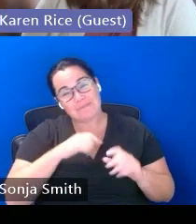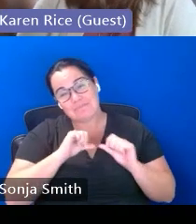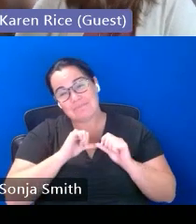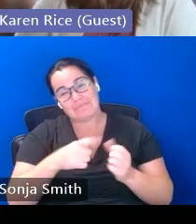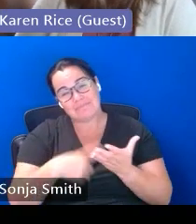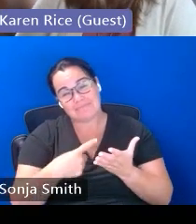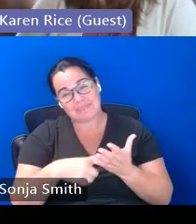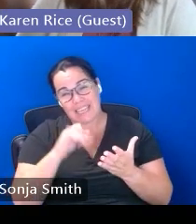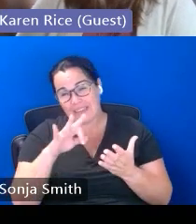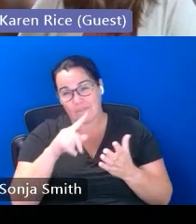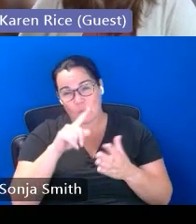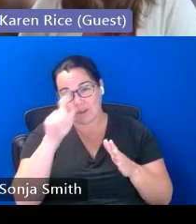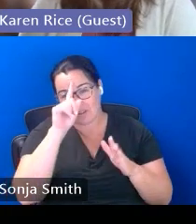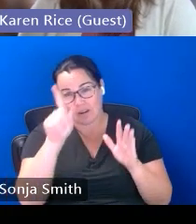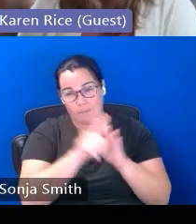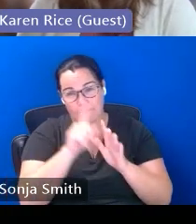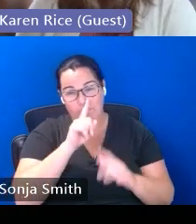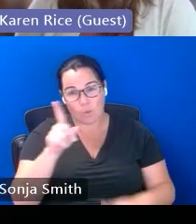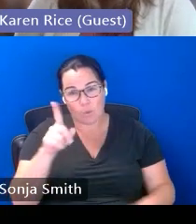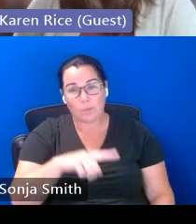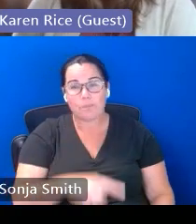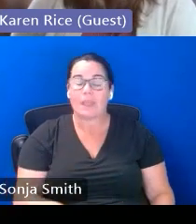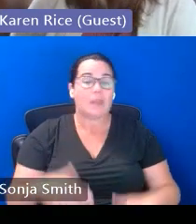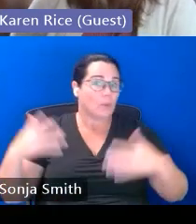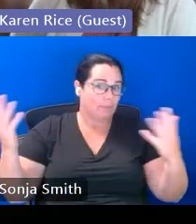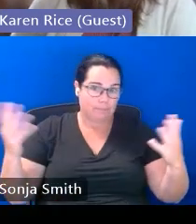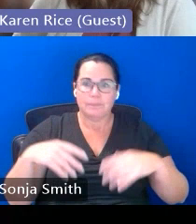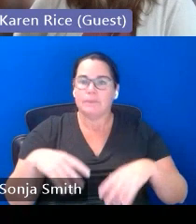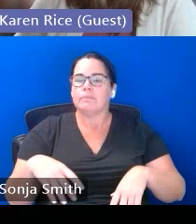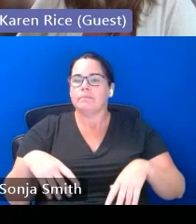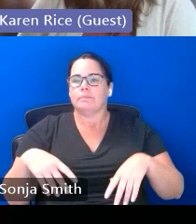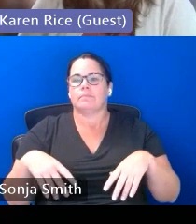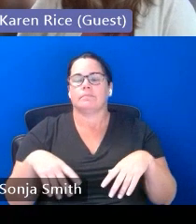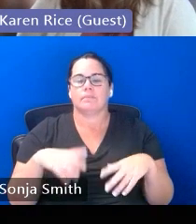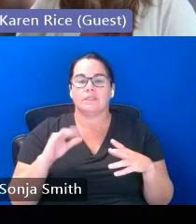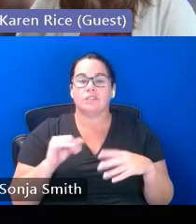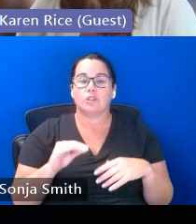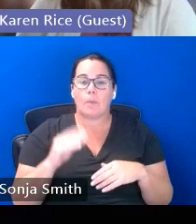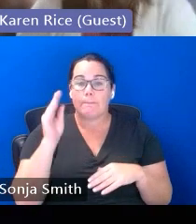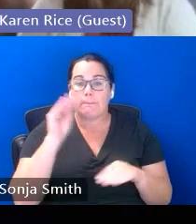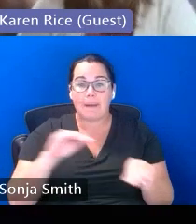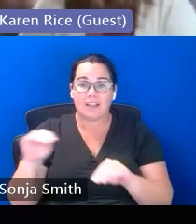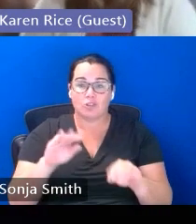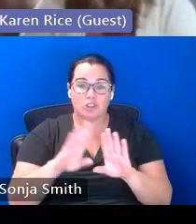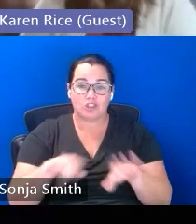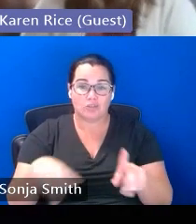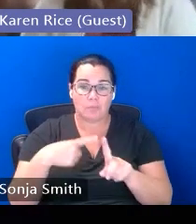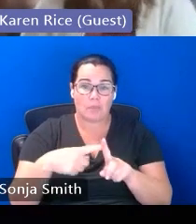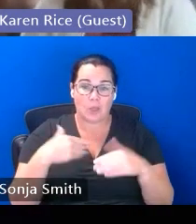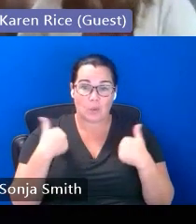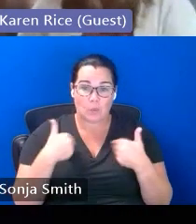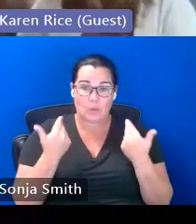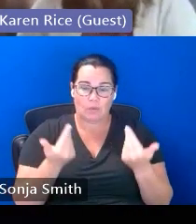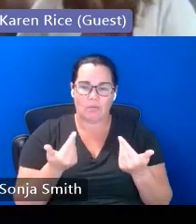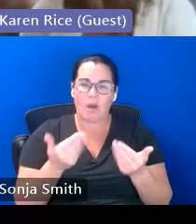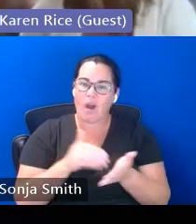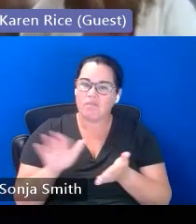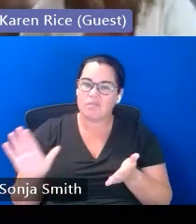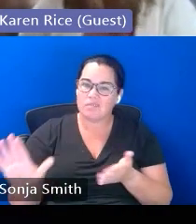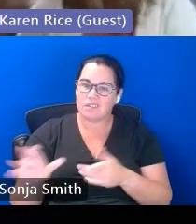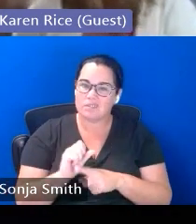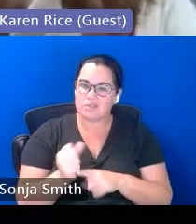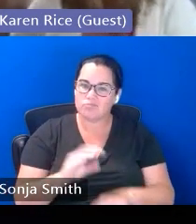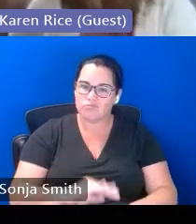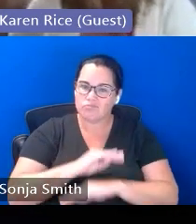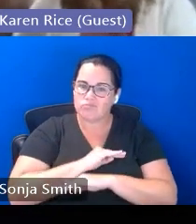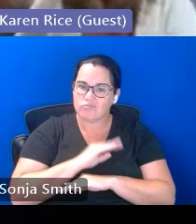if you have any questions about it um but our migrant children and youth are also many times in situations that meet the definition of mckinney